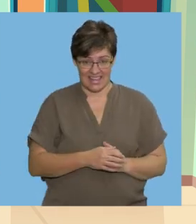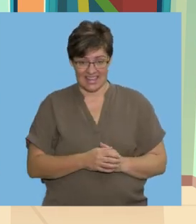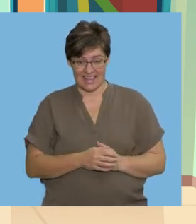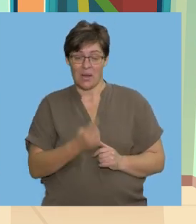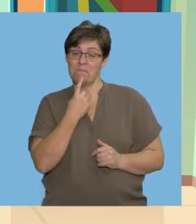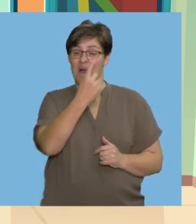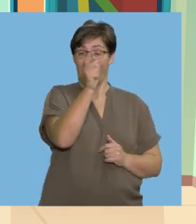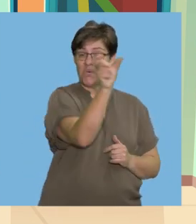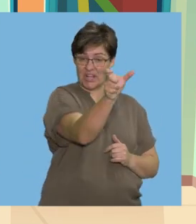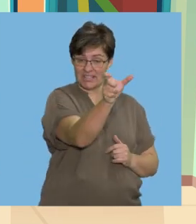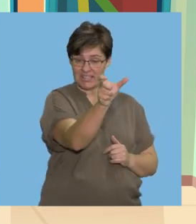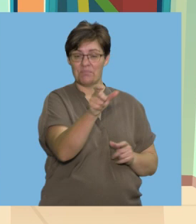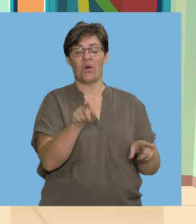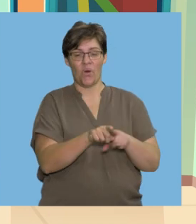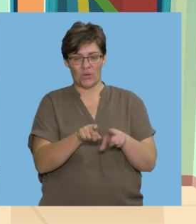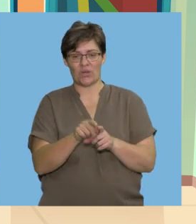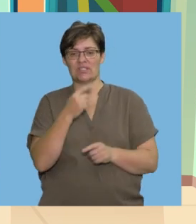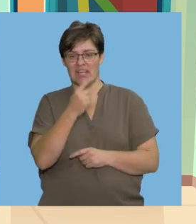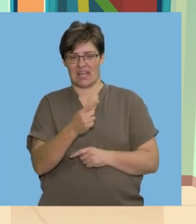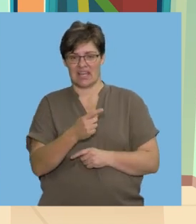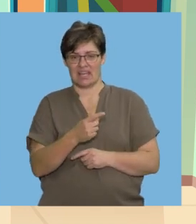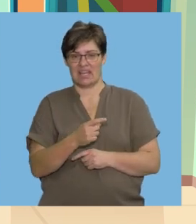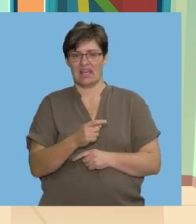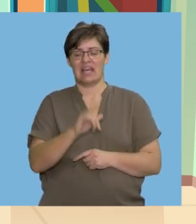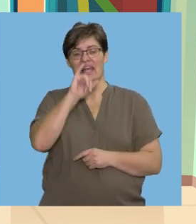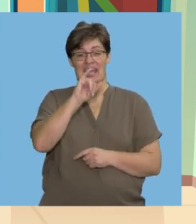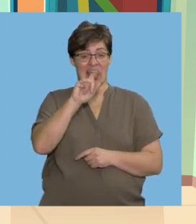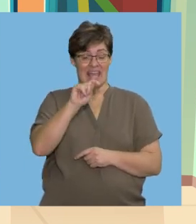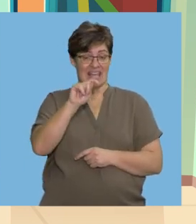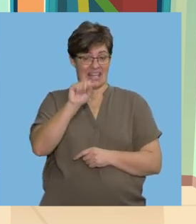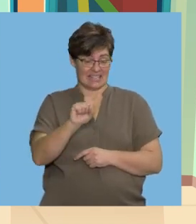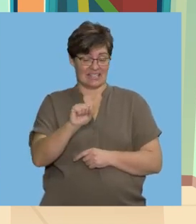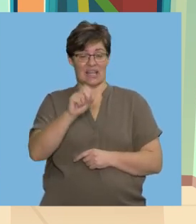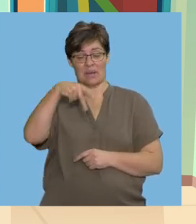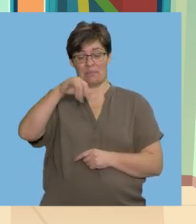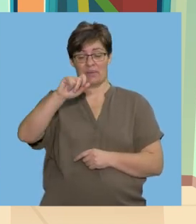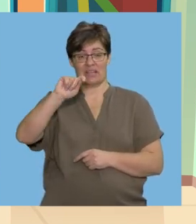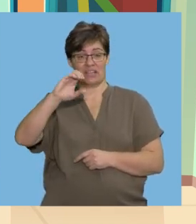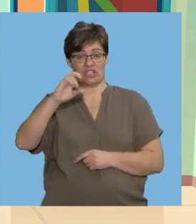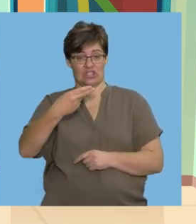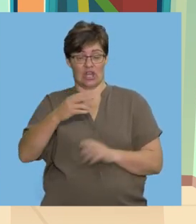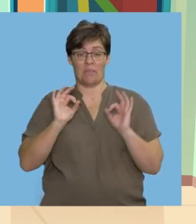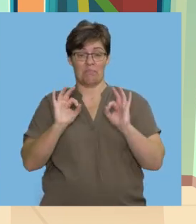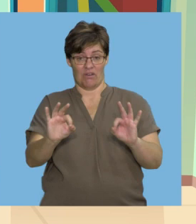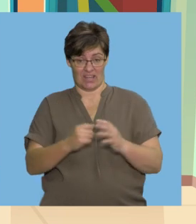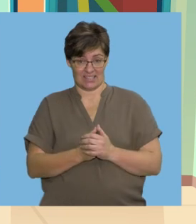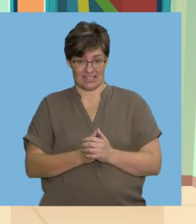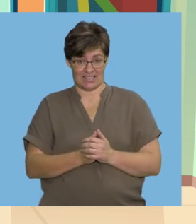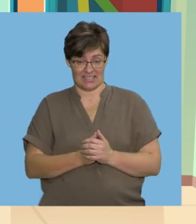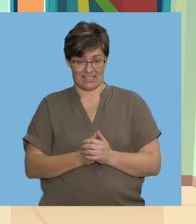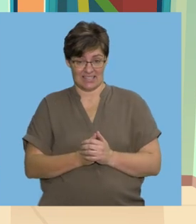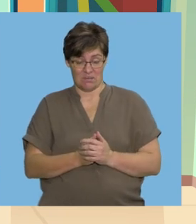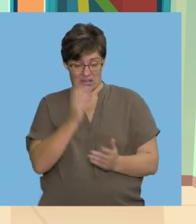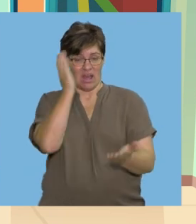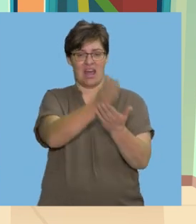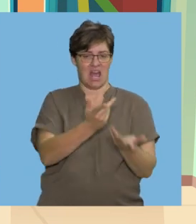When you shout out the sound You must also say the phrase It's pitch perfect If you don't say the word